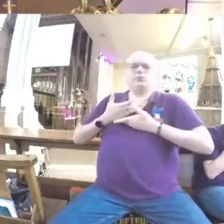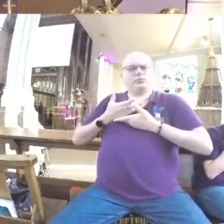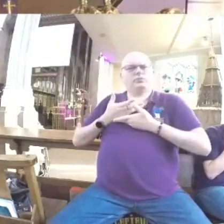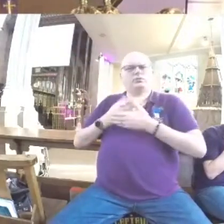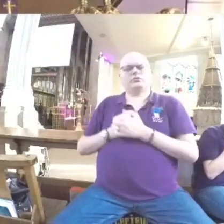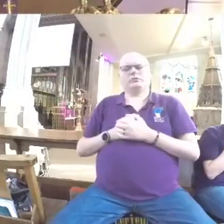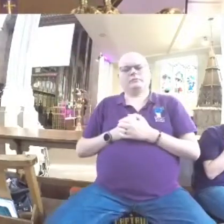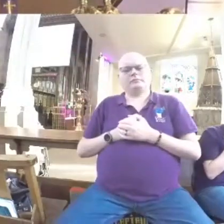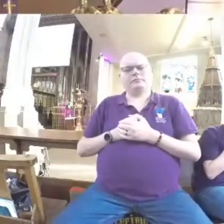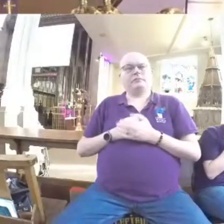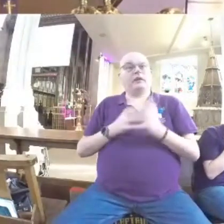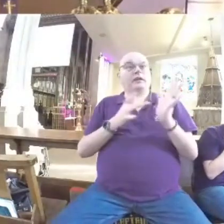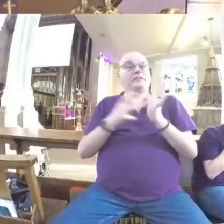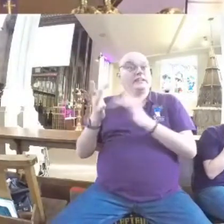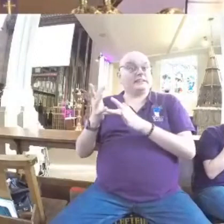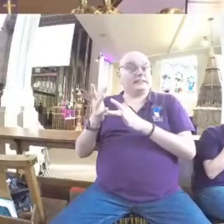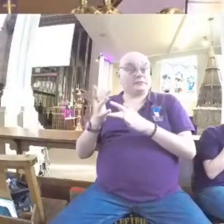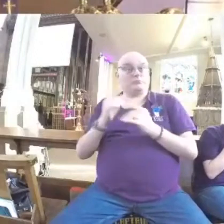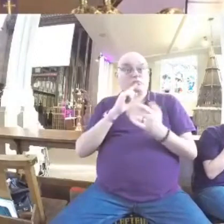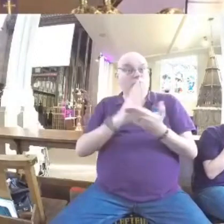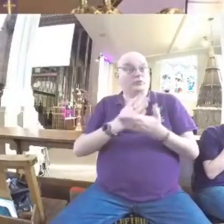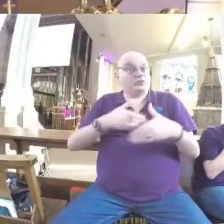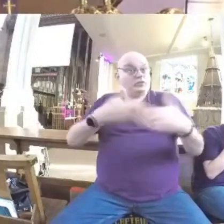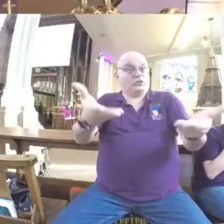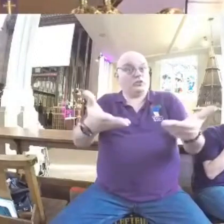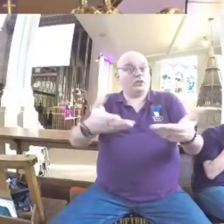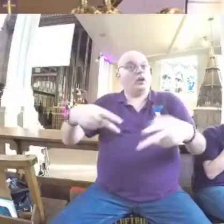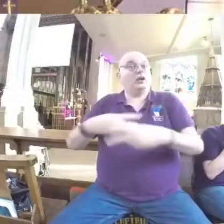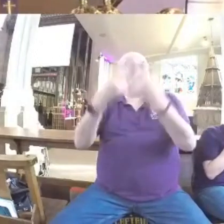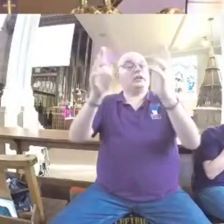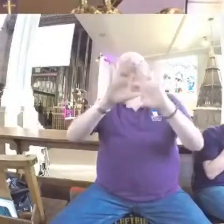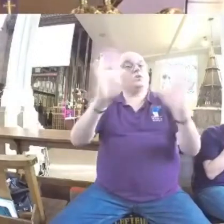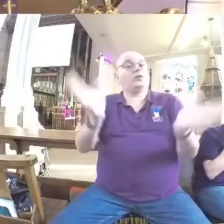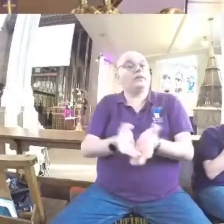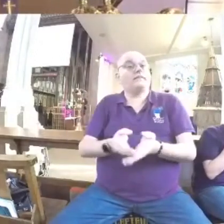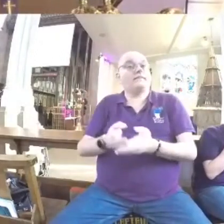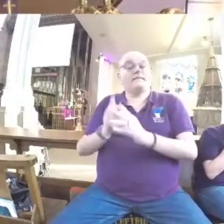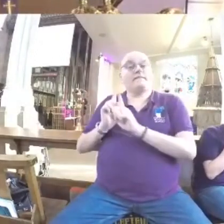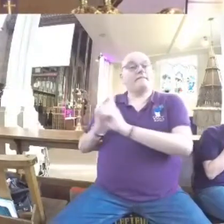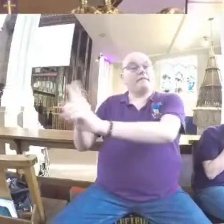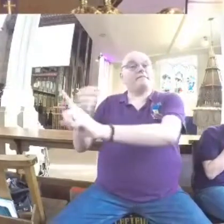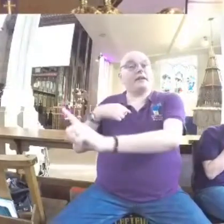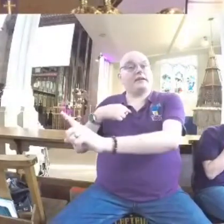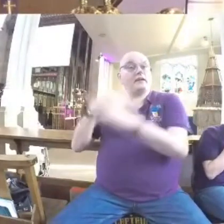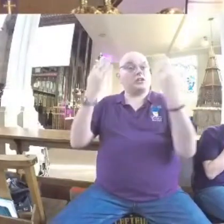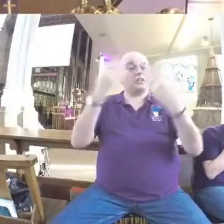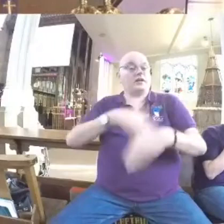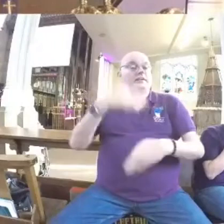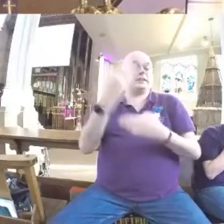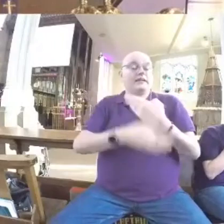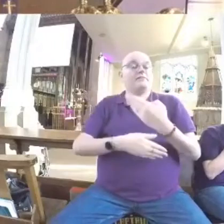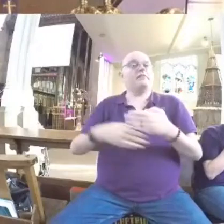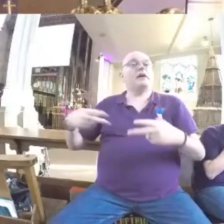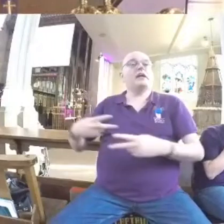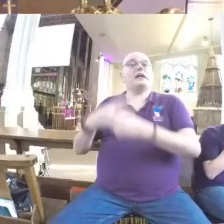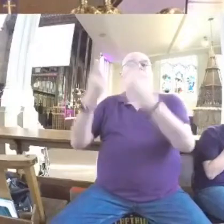There are promises from Jesus, John chapter 8, 12. I am the light of the world. Whoever follows me will never walk in darkness, but